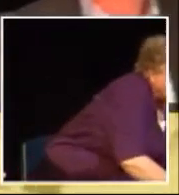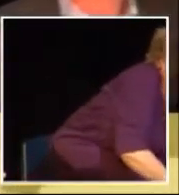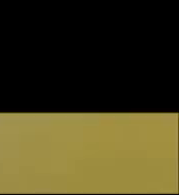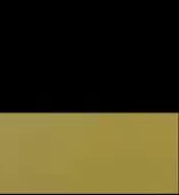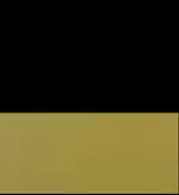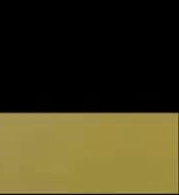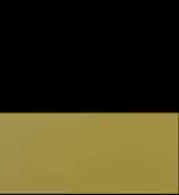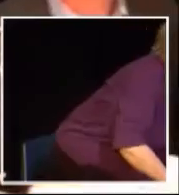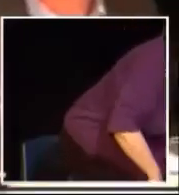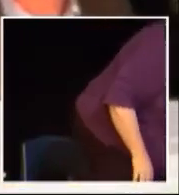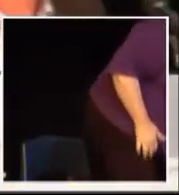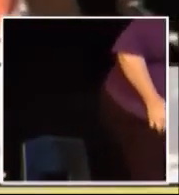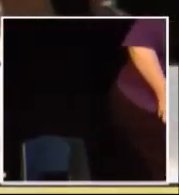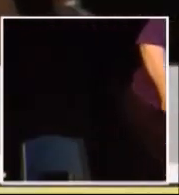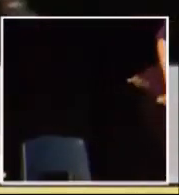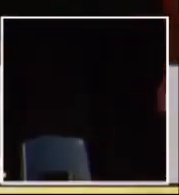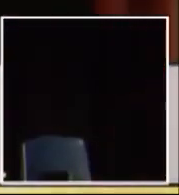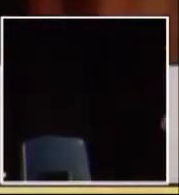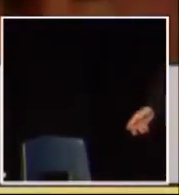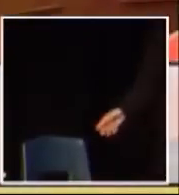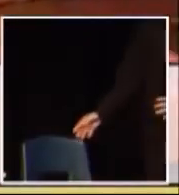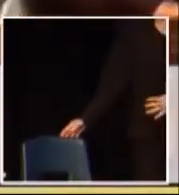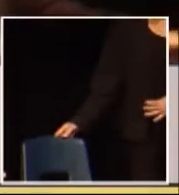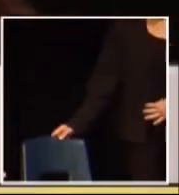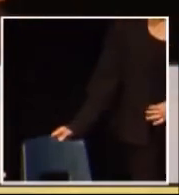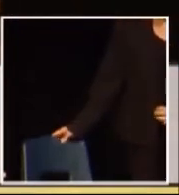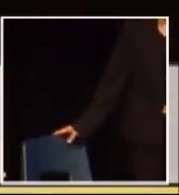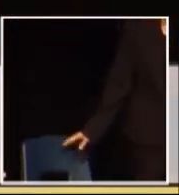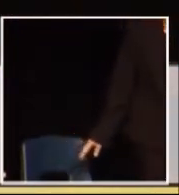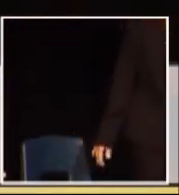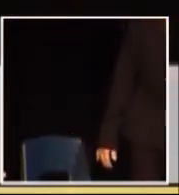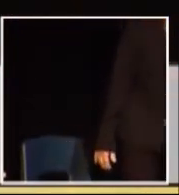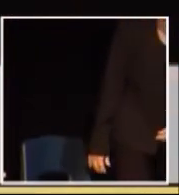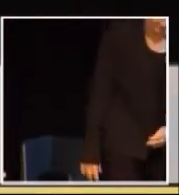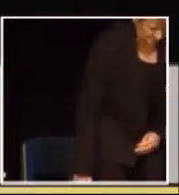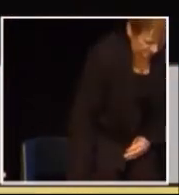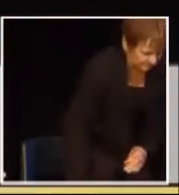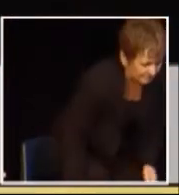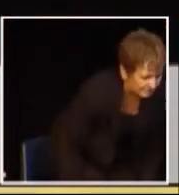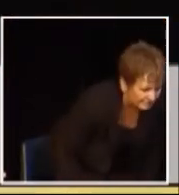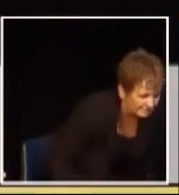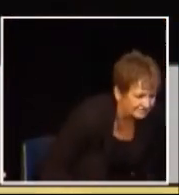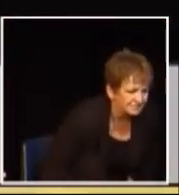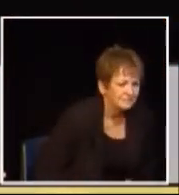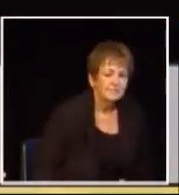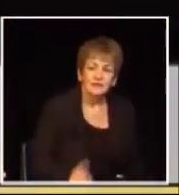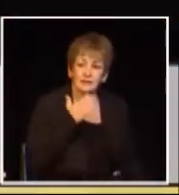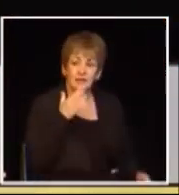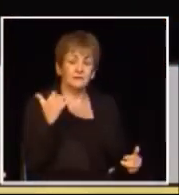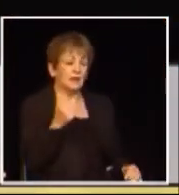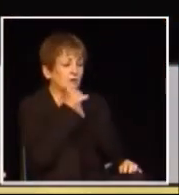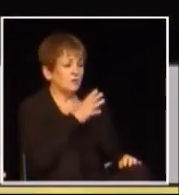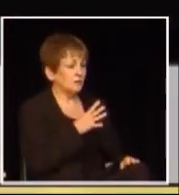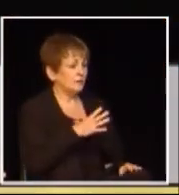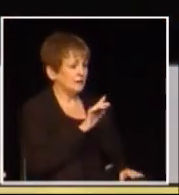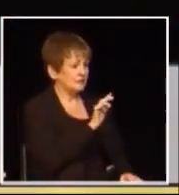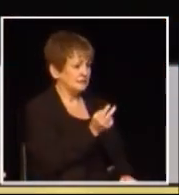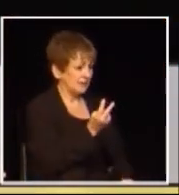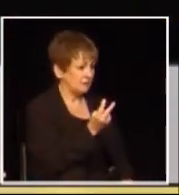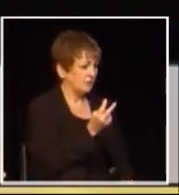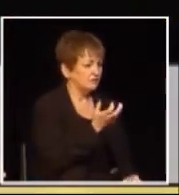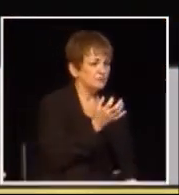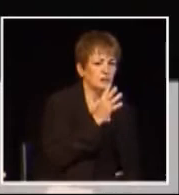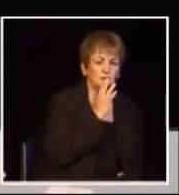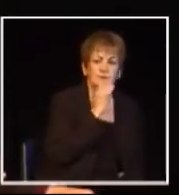thank you now there was a woman who has been very patiently waiting here in the second row in so if we get a microphone to her